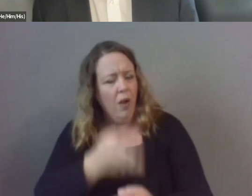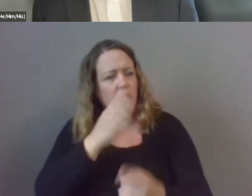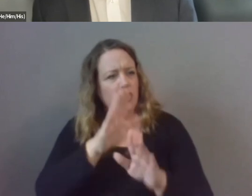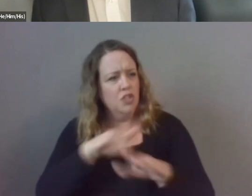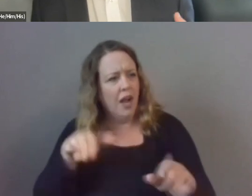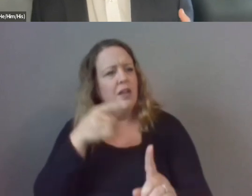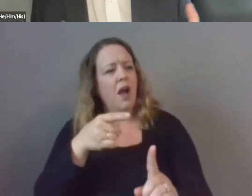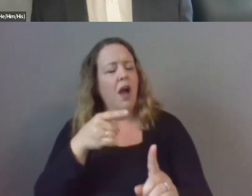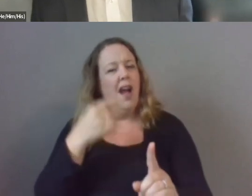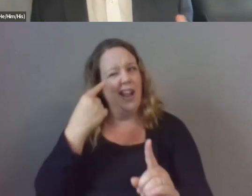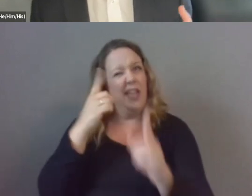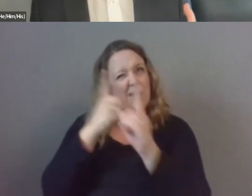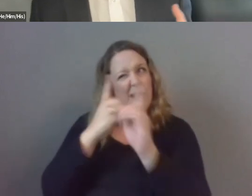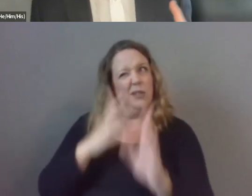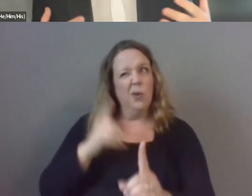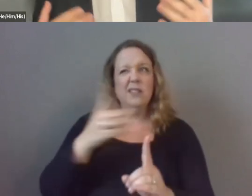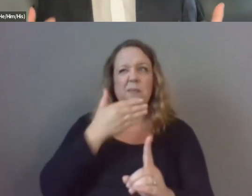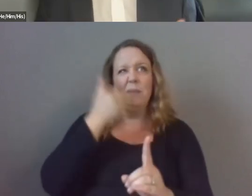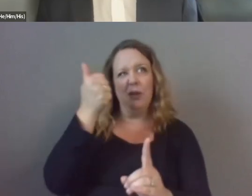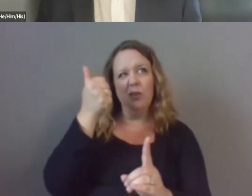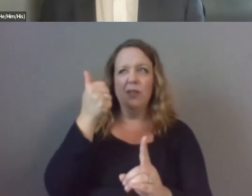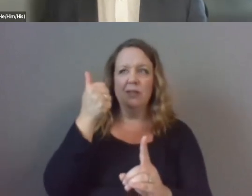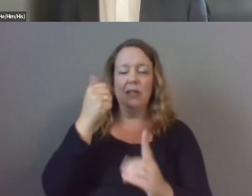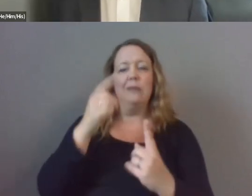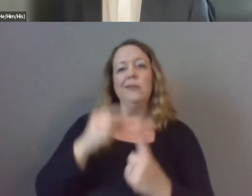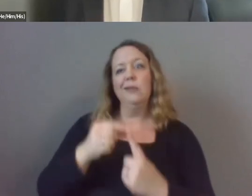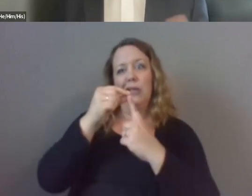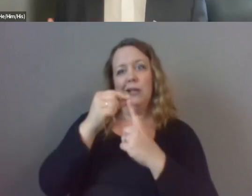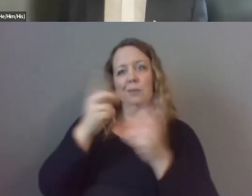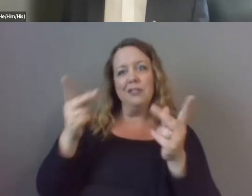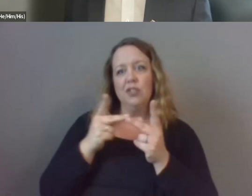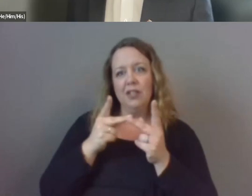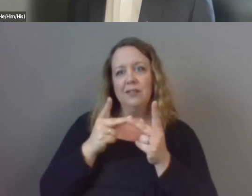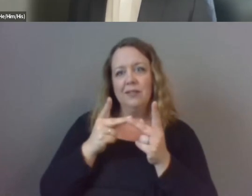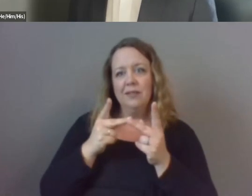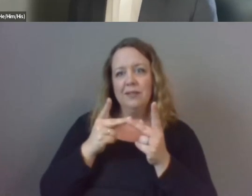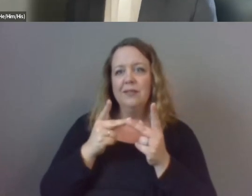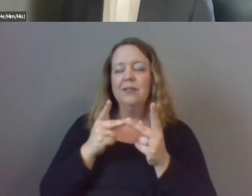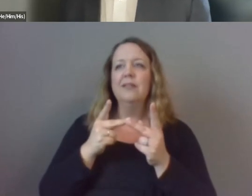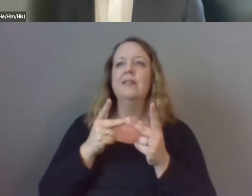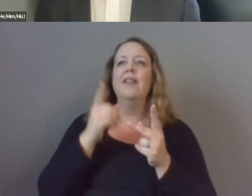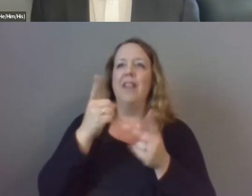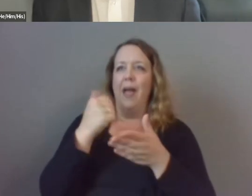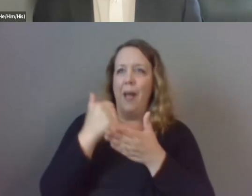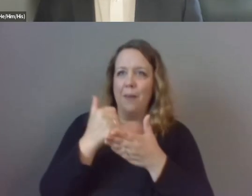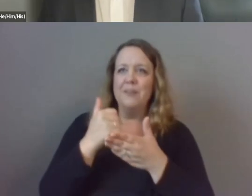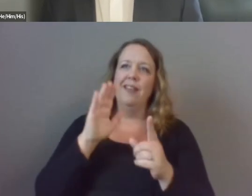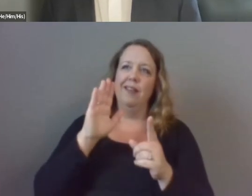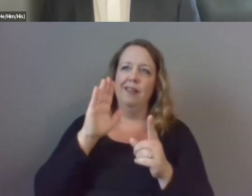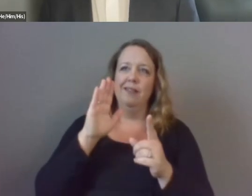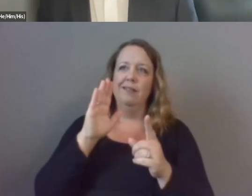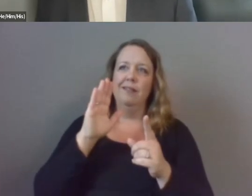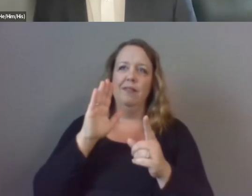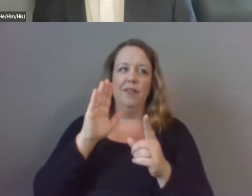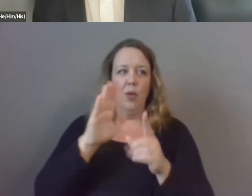a a better or you know unique position to make their mentees feel seen and understood uh which